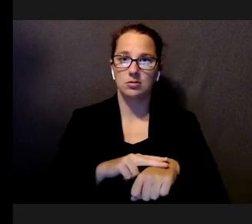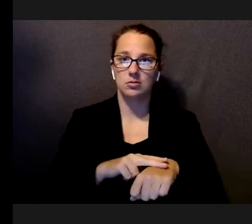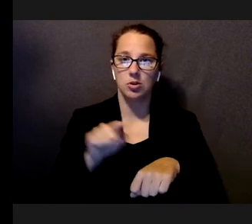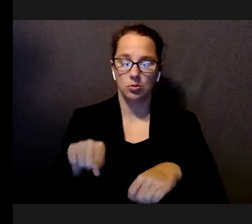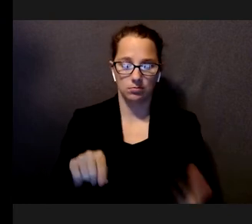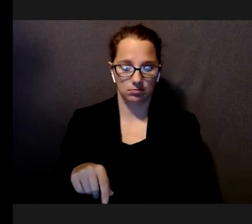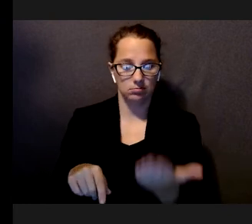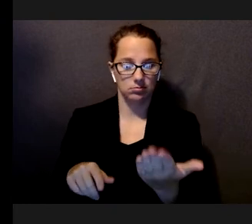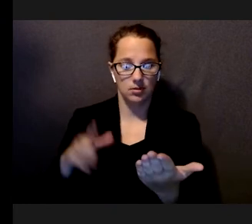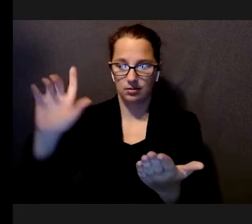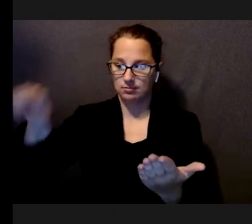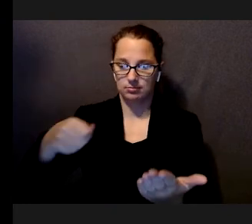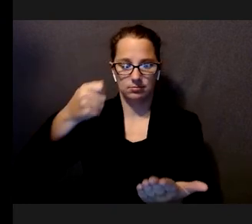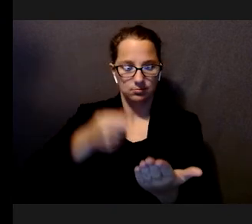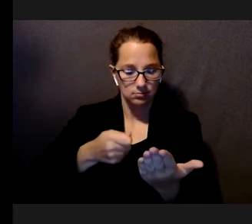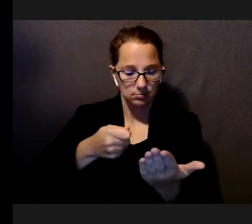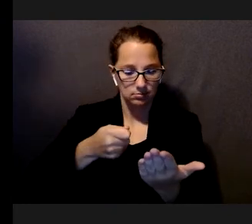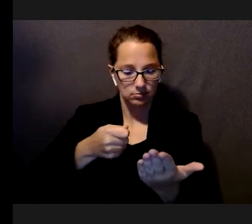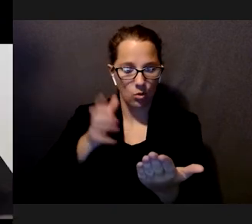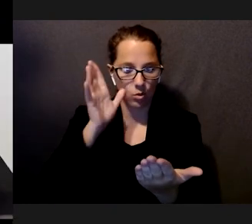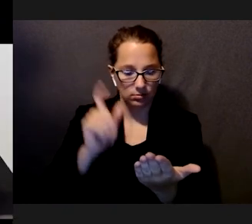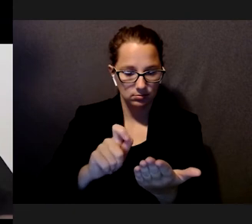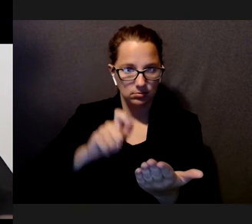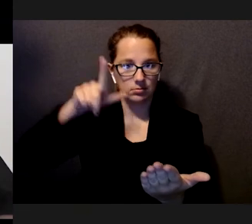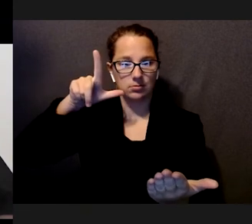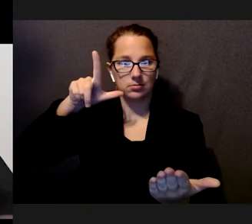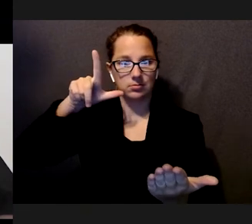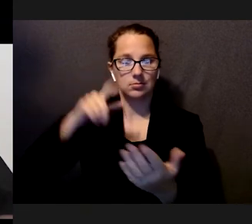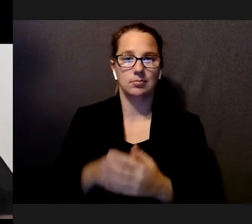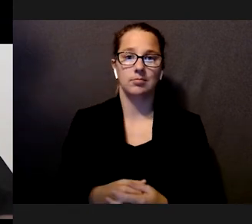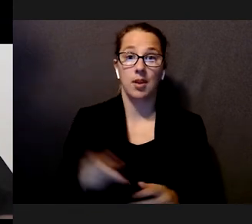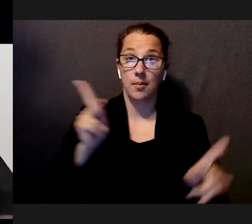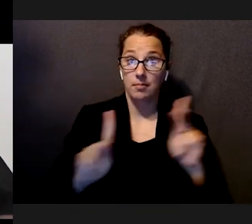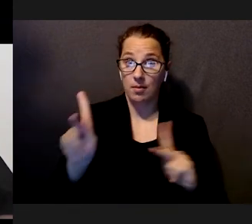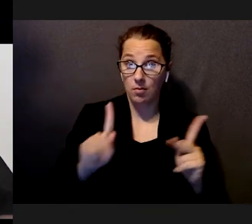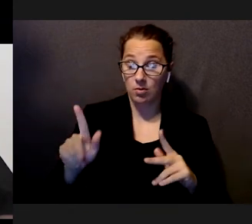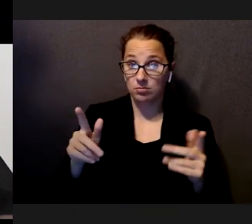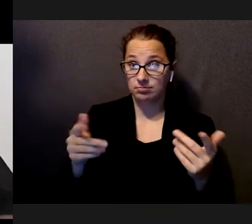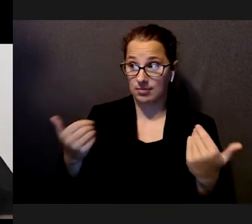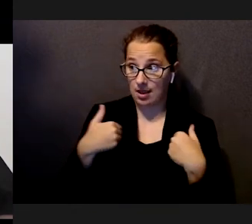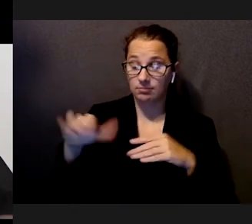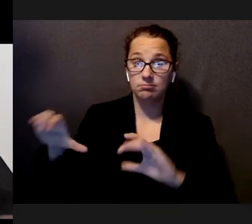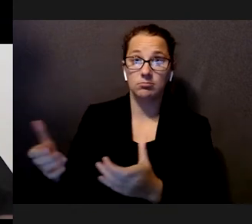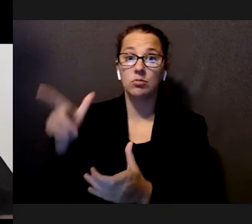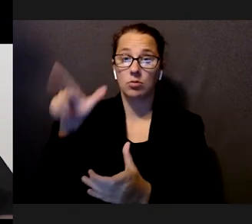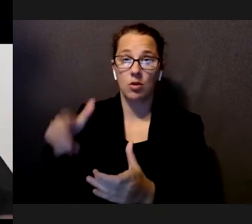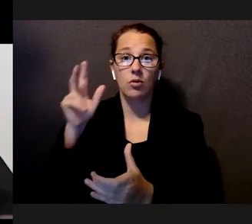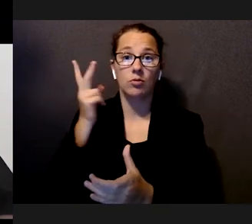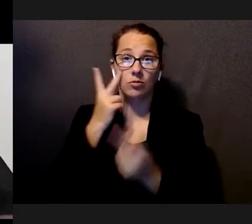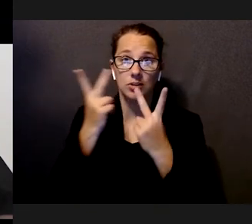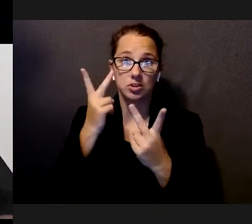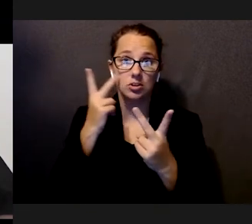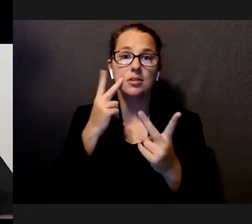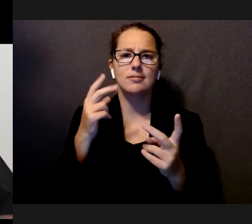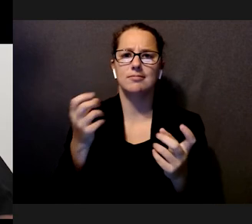that you hold up close. And people with low vision for decades have also been using various